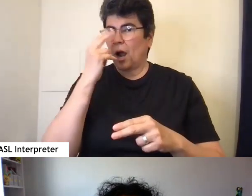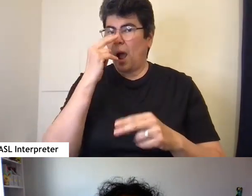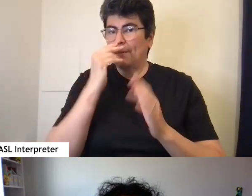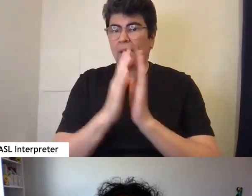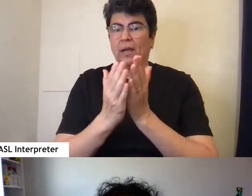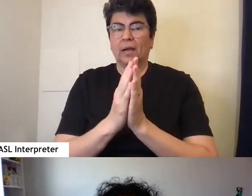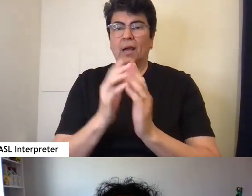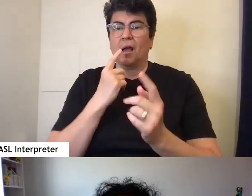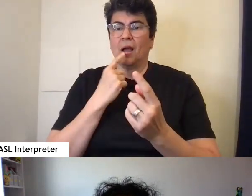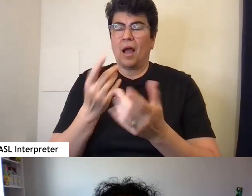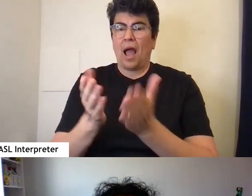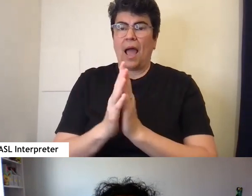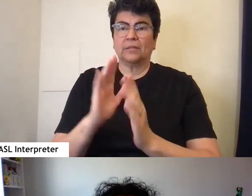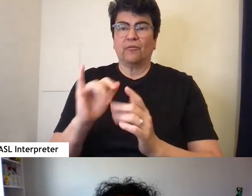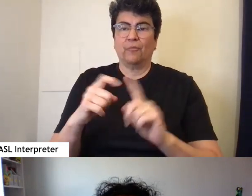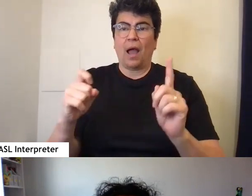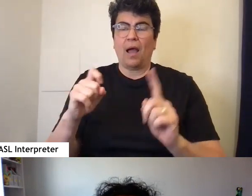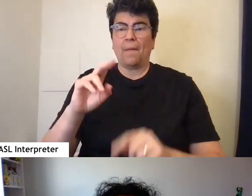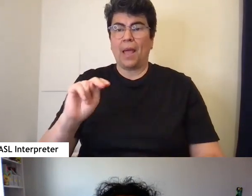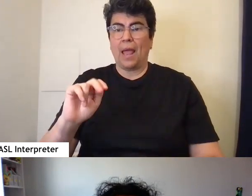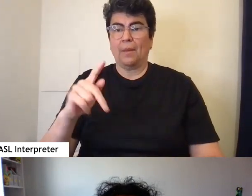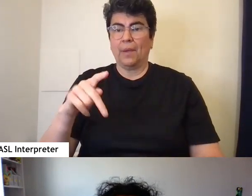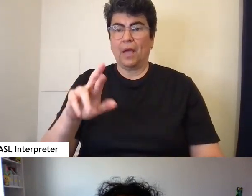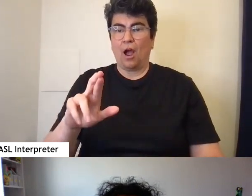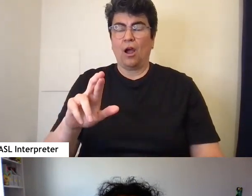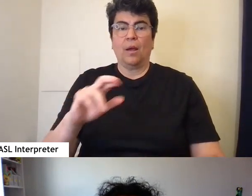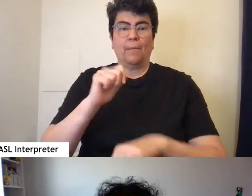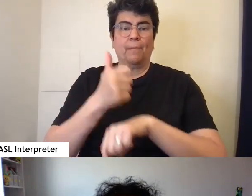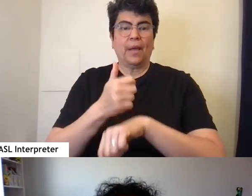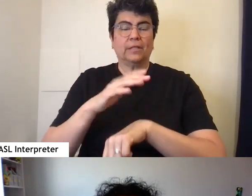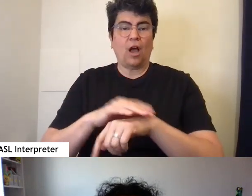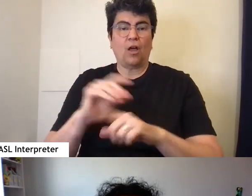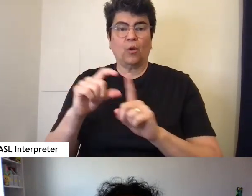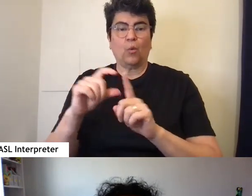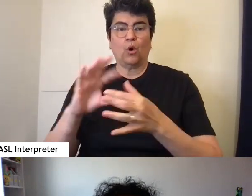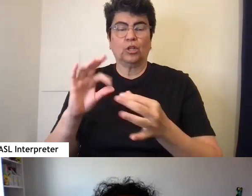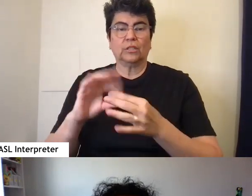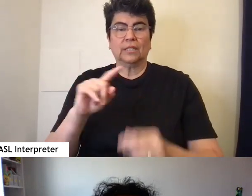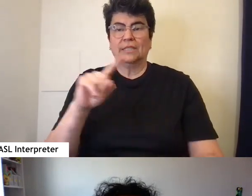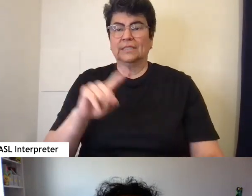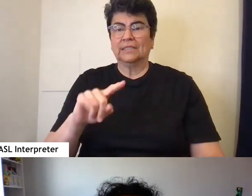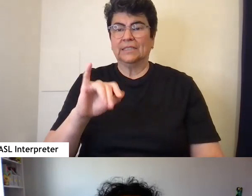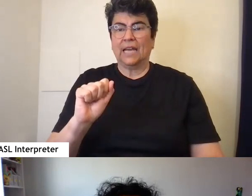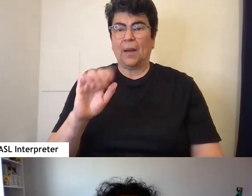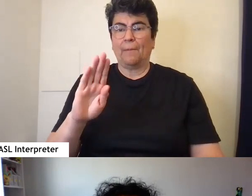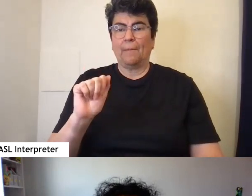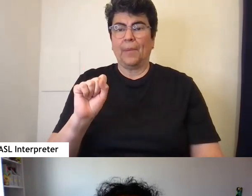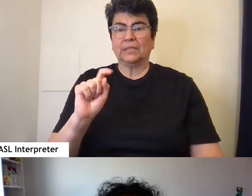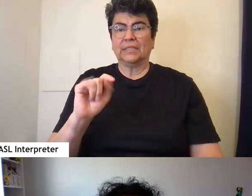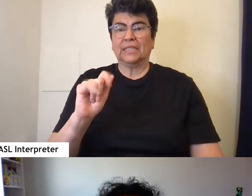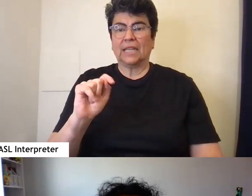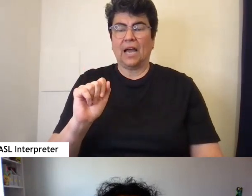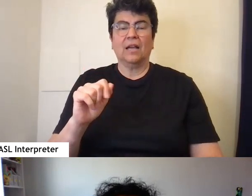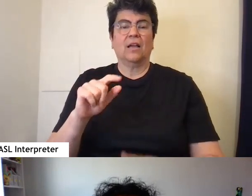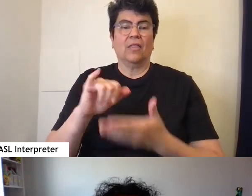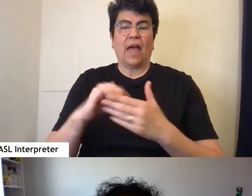Commissioned by NPR, based on the words of Zia Bastida. I'm a youth